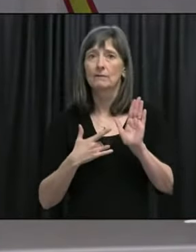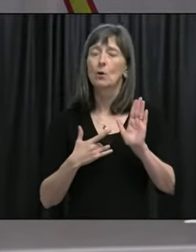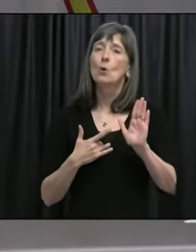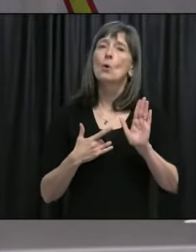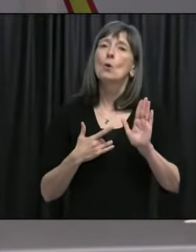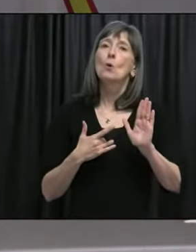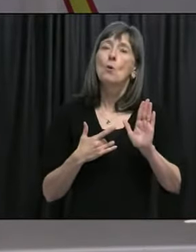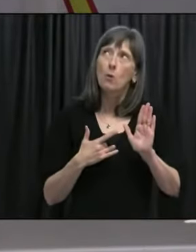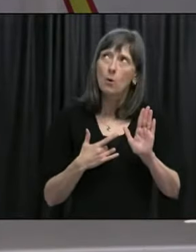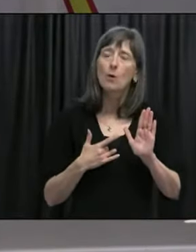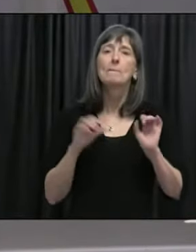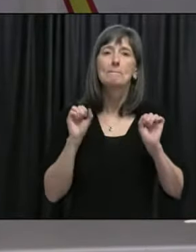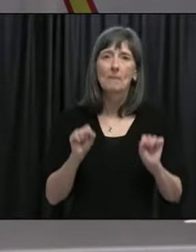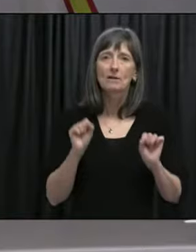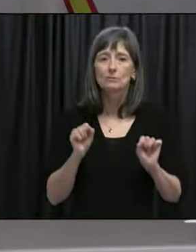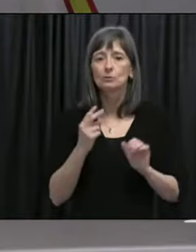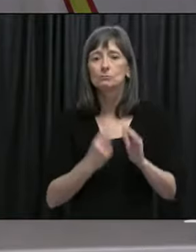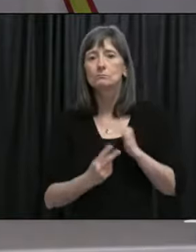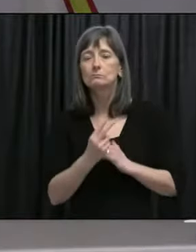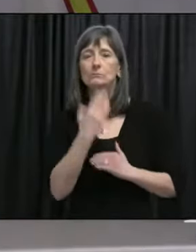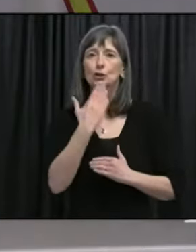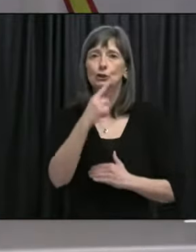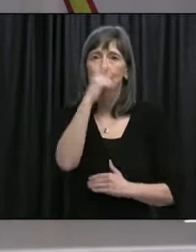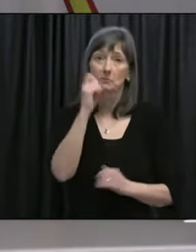recognizing what could be a very different, uh, summer.